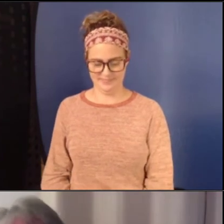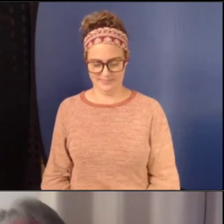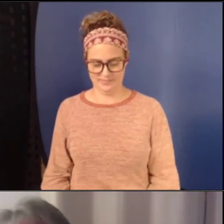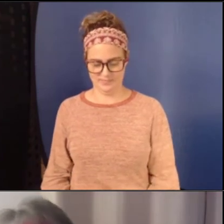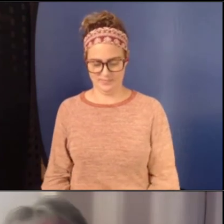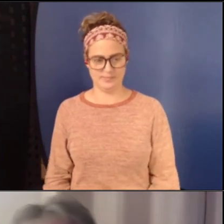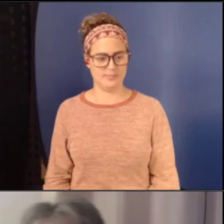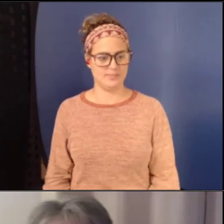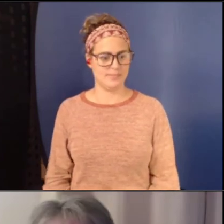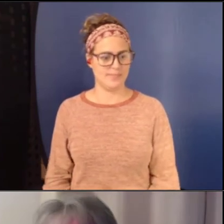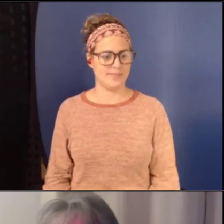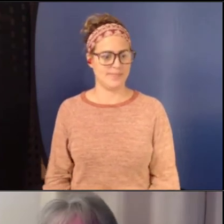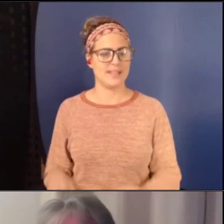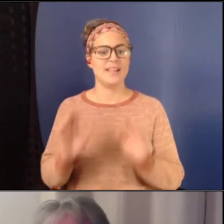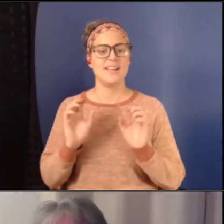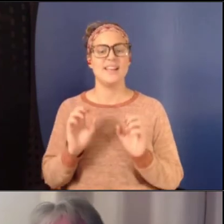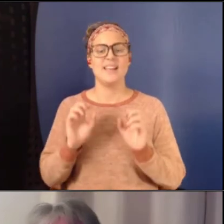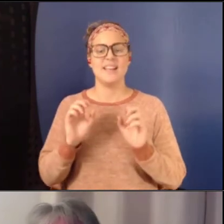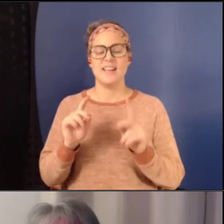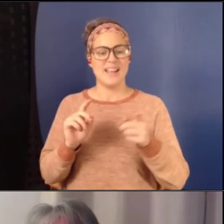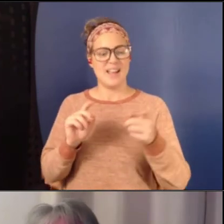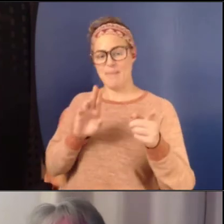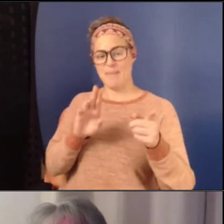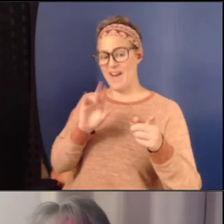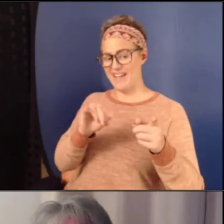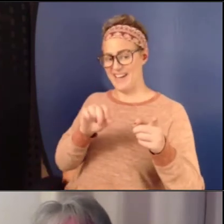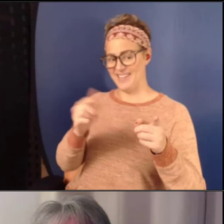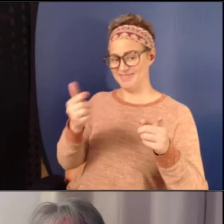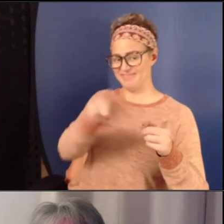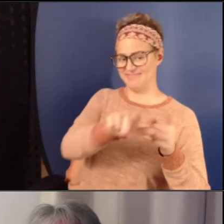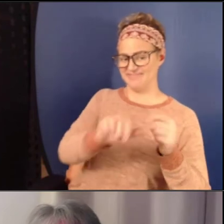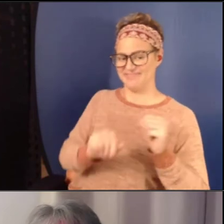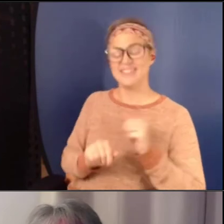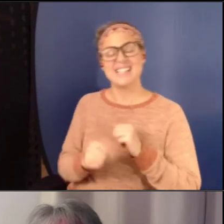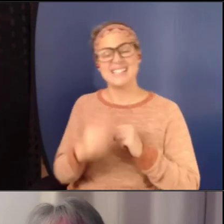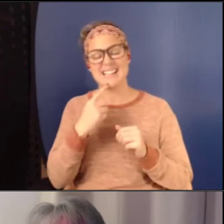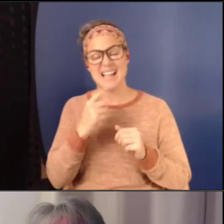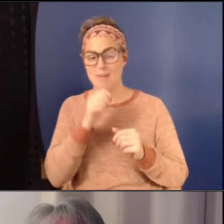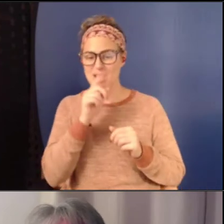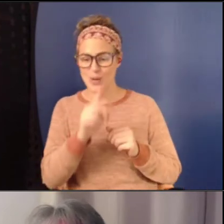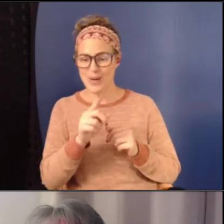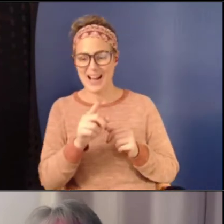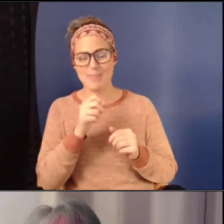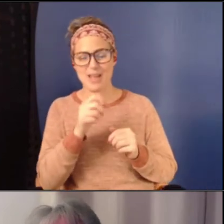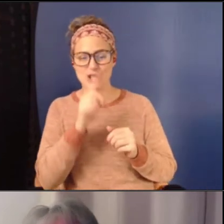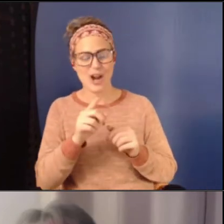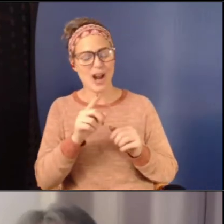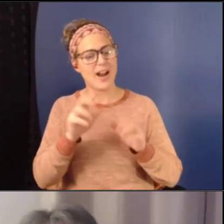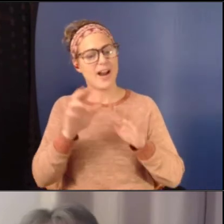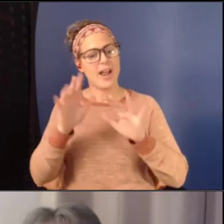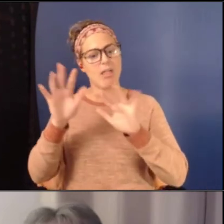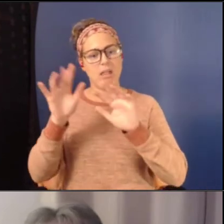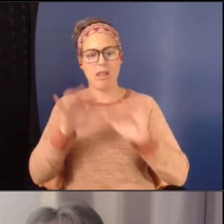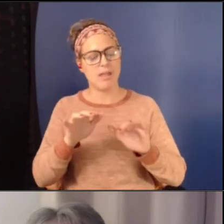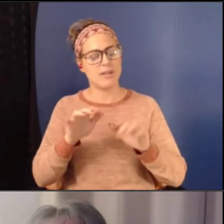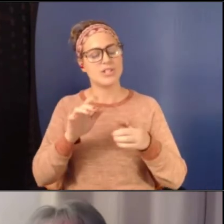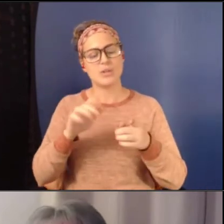sure, and I'm not sure it trickled down to young people as much as we would have liked, but they have their own